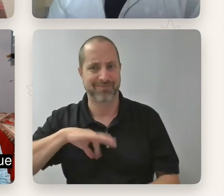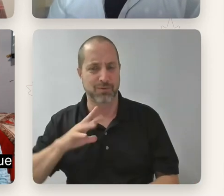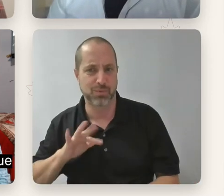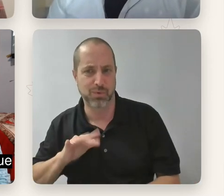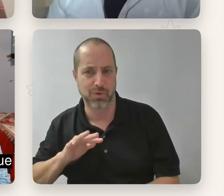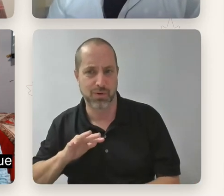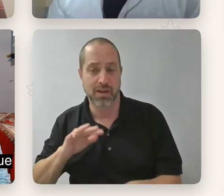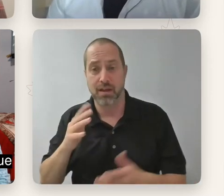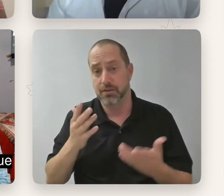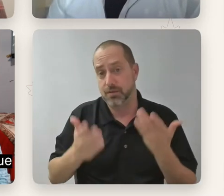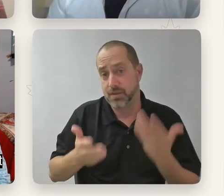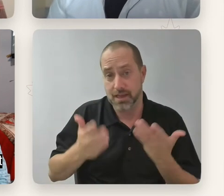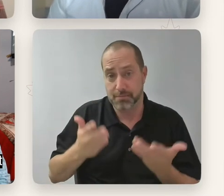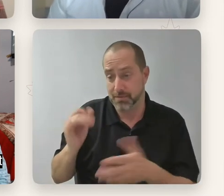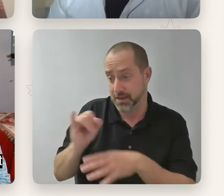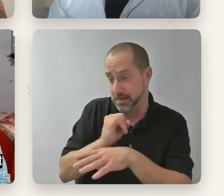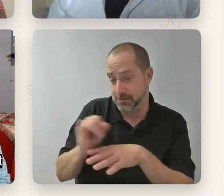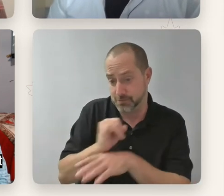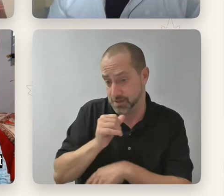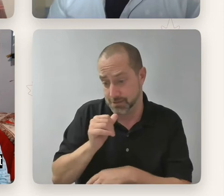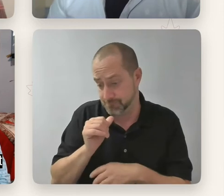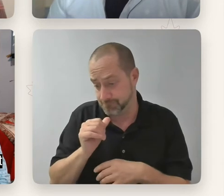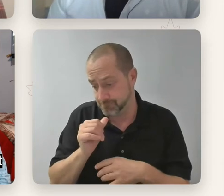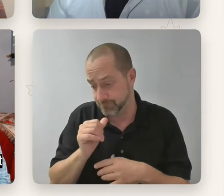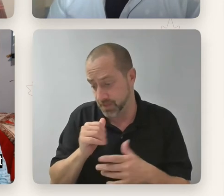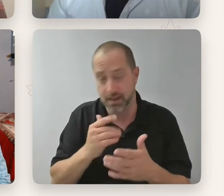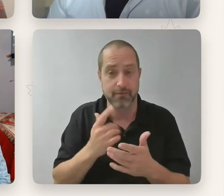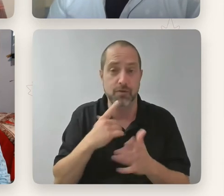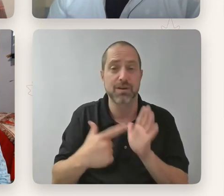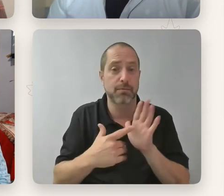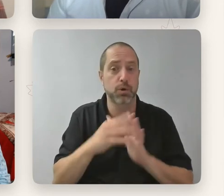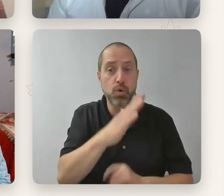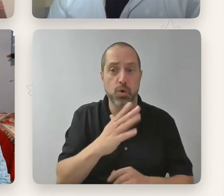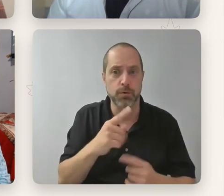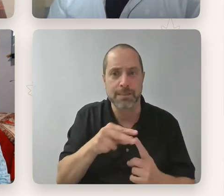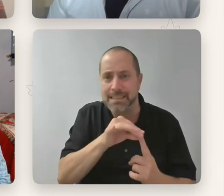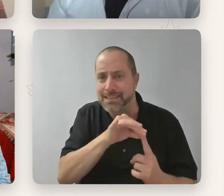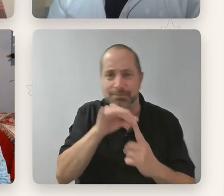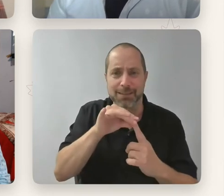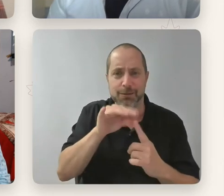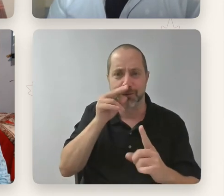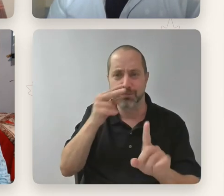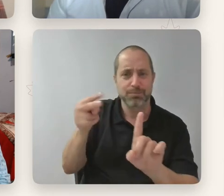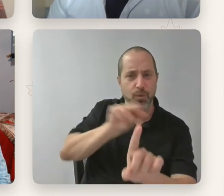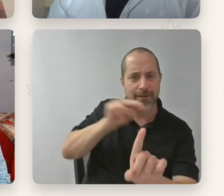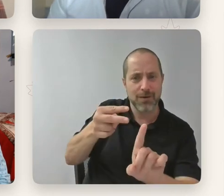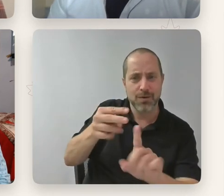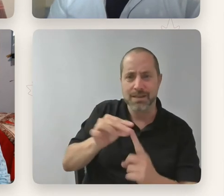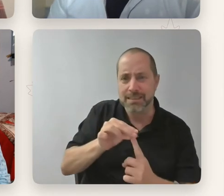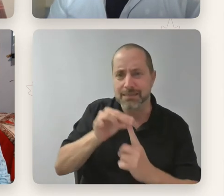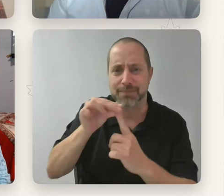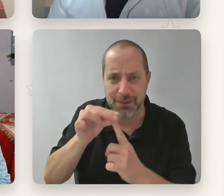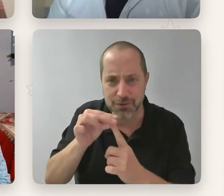what are some unique points of view, unique perspectives that disabled filmmakers and performers bring, you think? And I'll, I'll sort of open it up to anybody